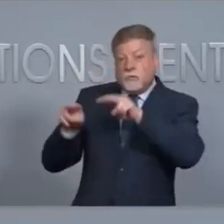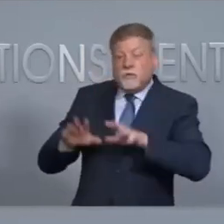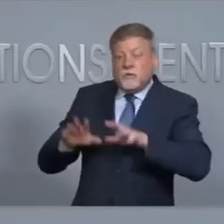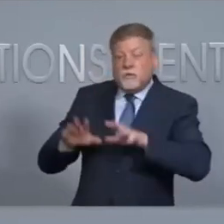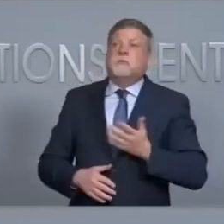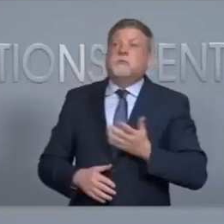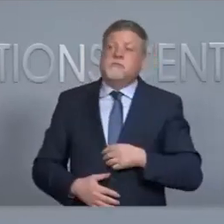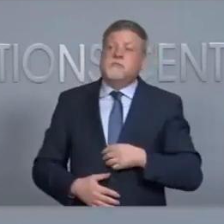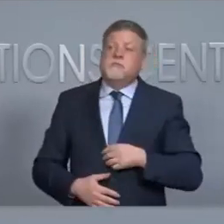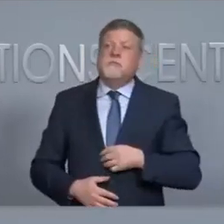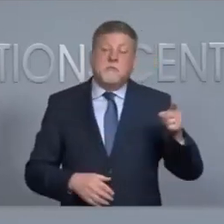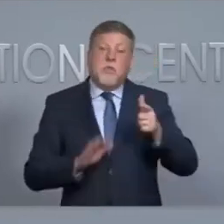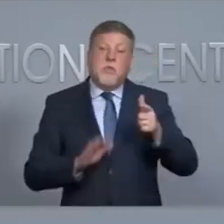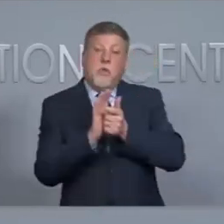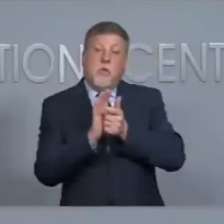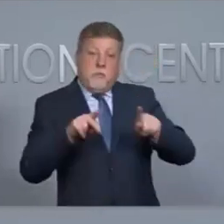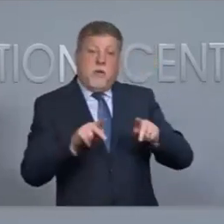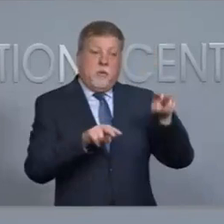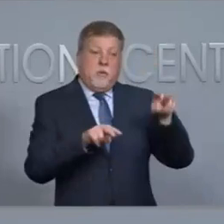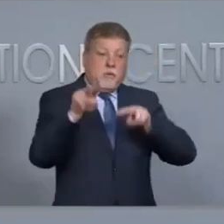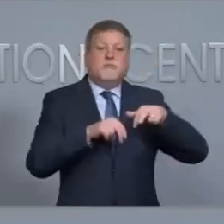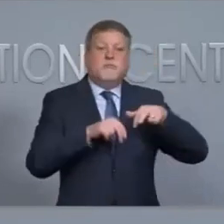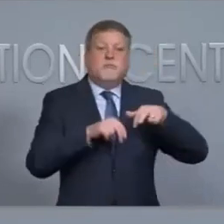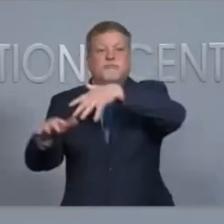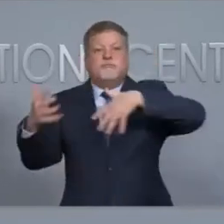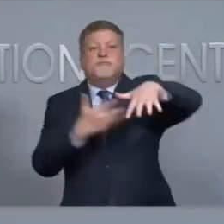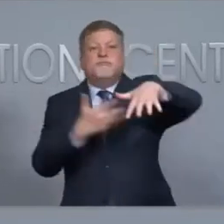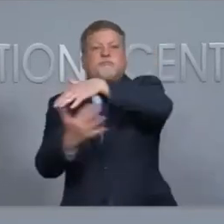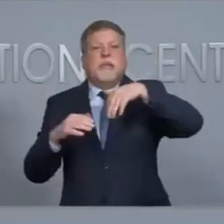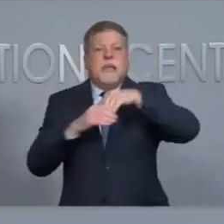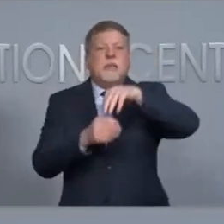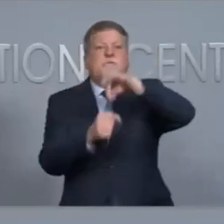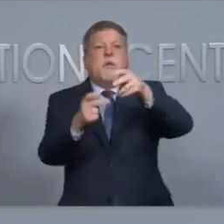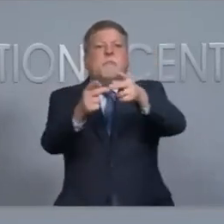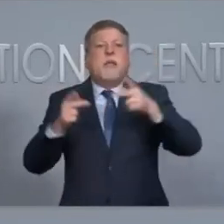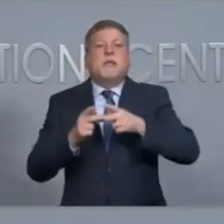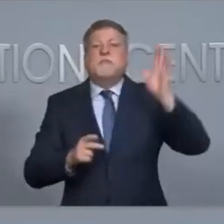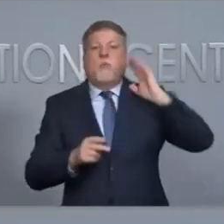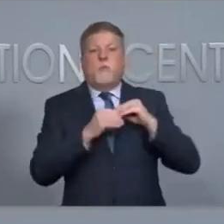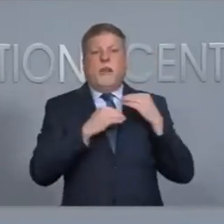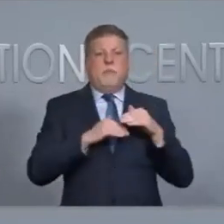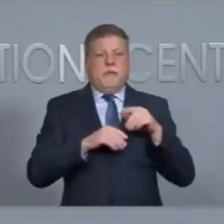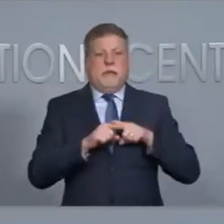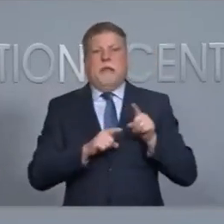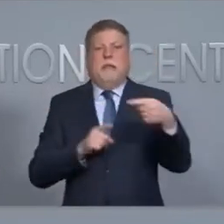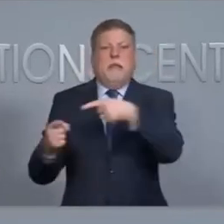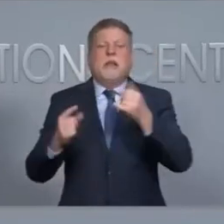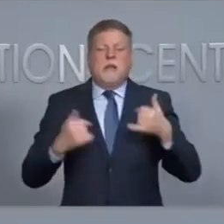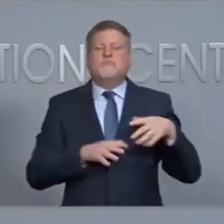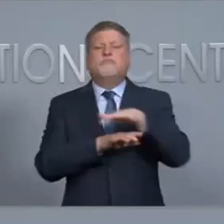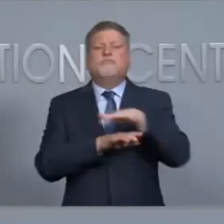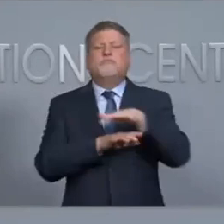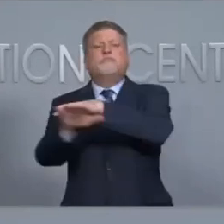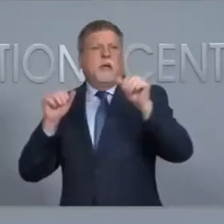allowed for the observers to move about the polling place more than what they have been able to in the past, though we still